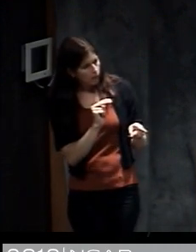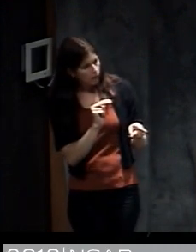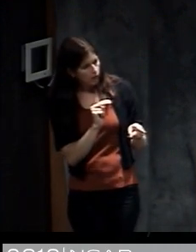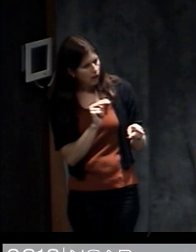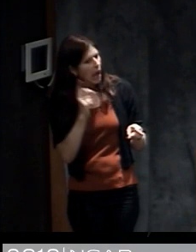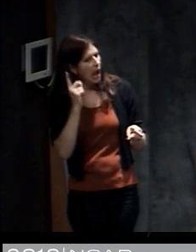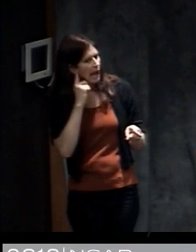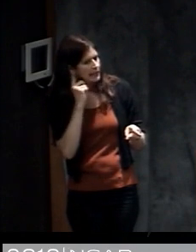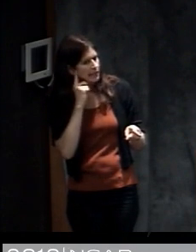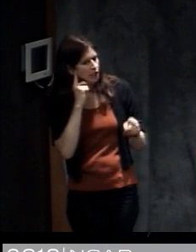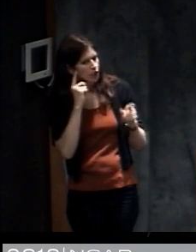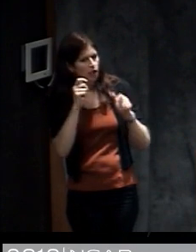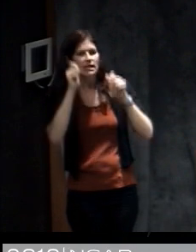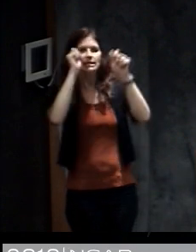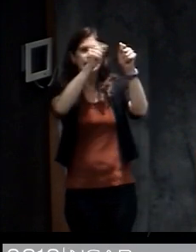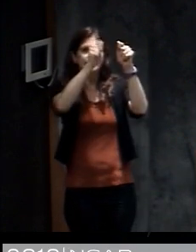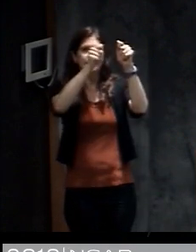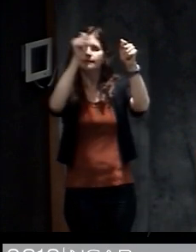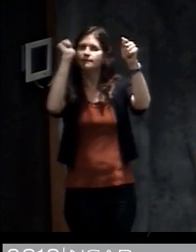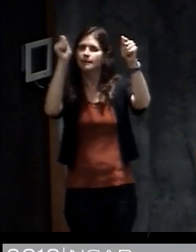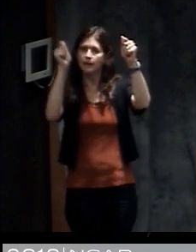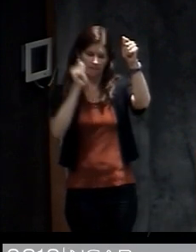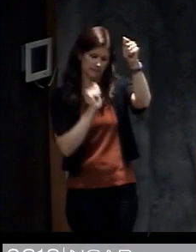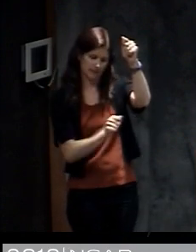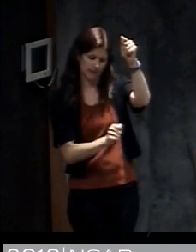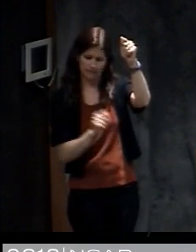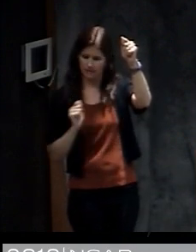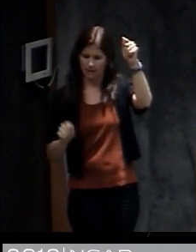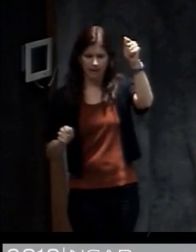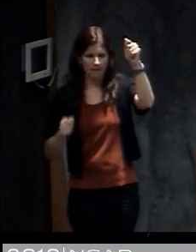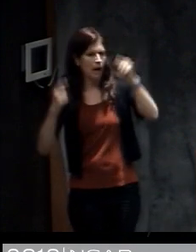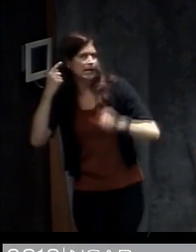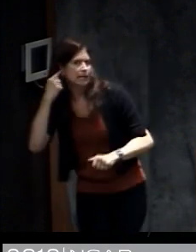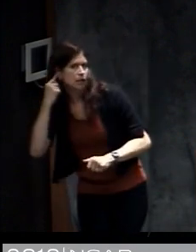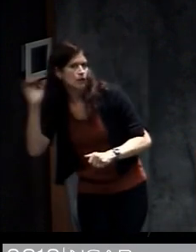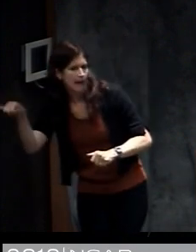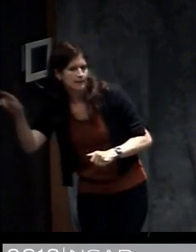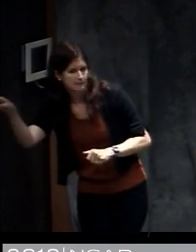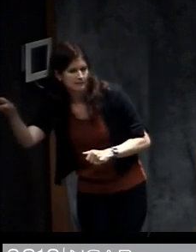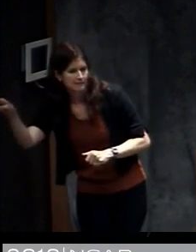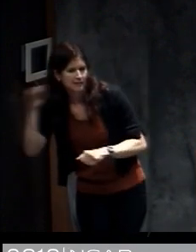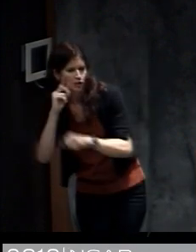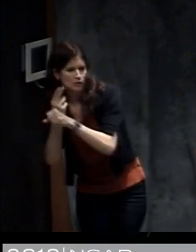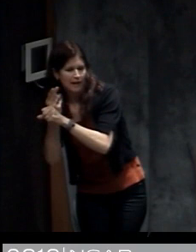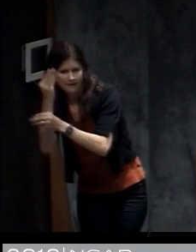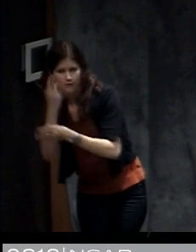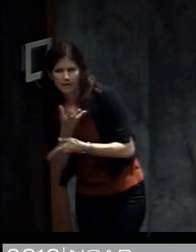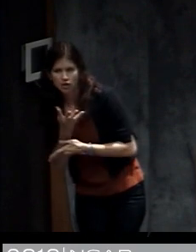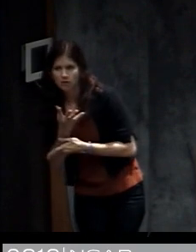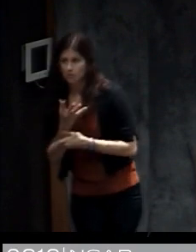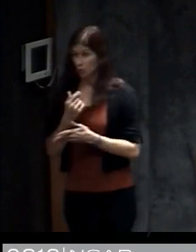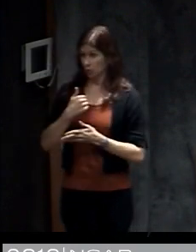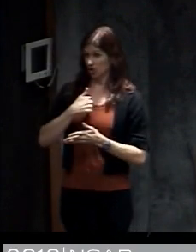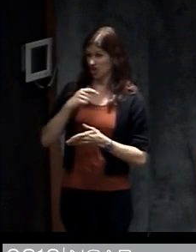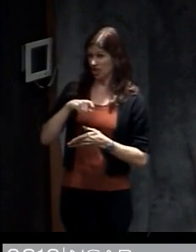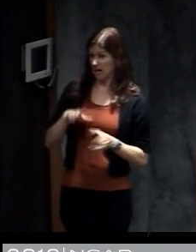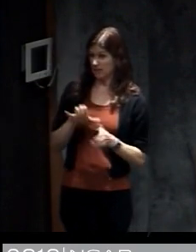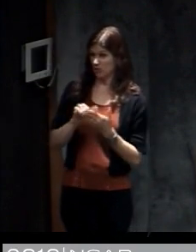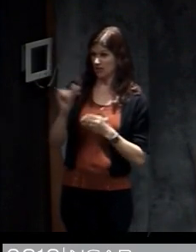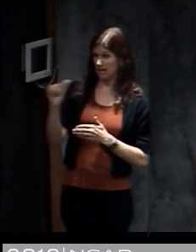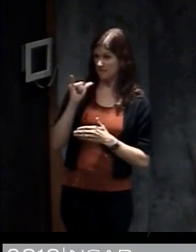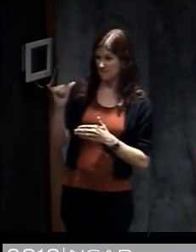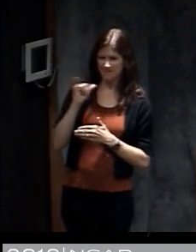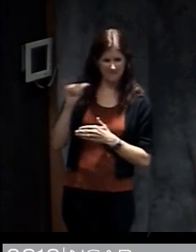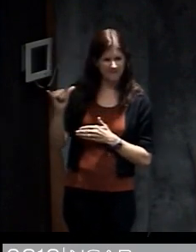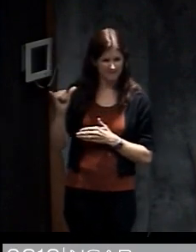I can hear the tap, tap, tapping of people boarding up their windows. So they're listening to what other people are doing and using that as information about what they should do. And then